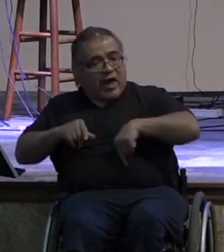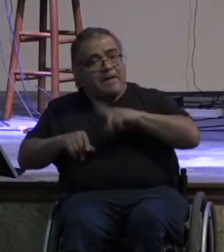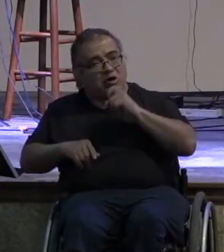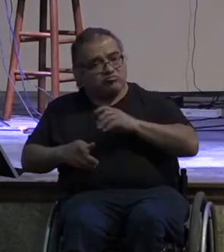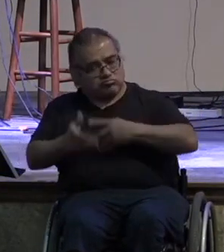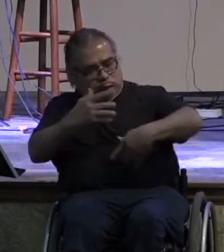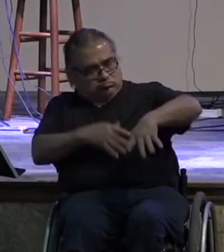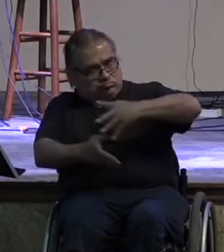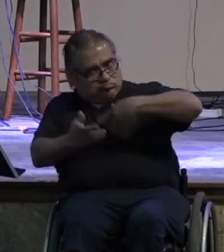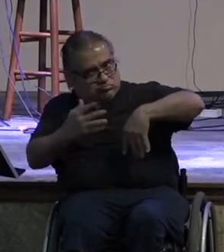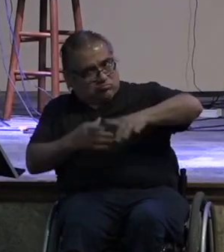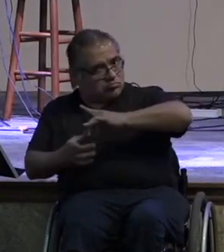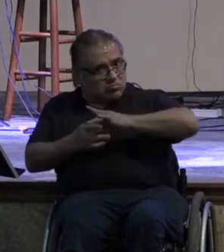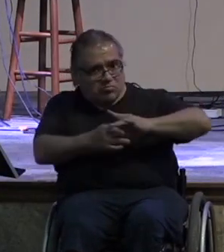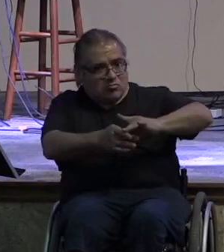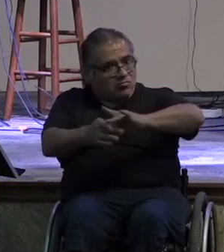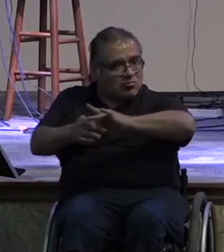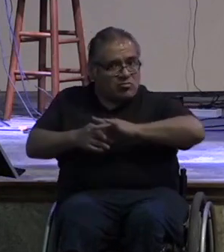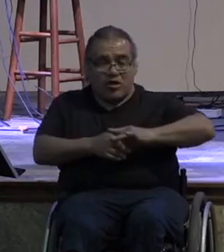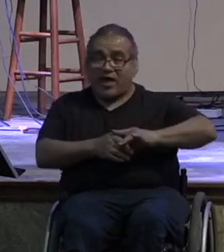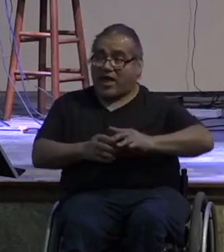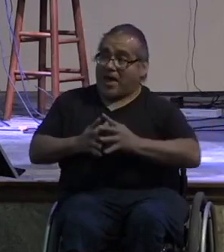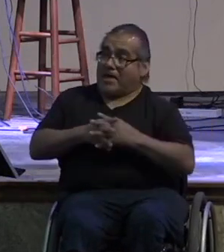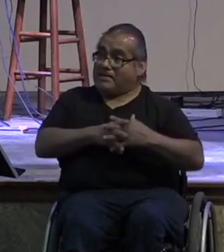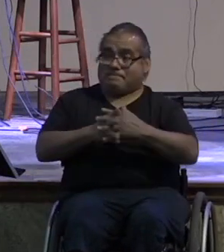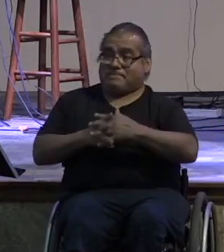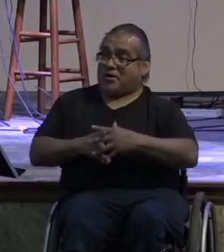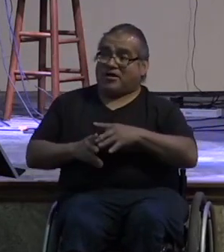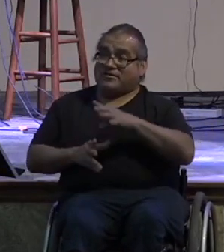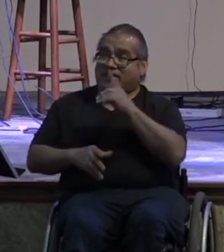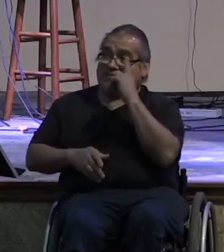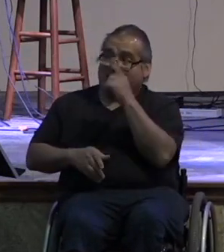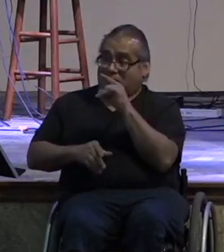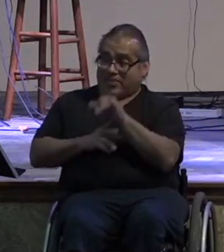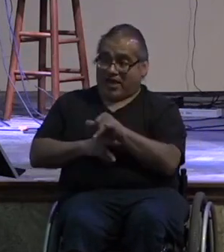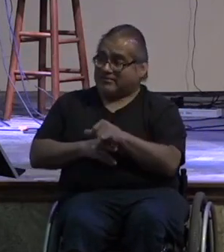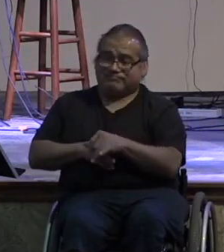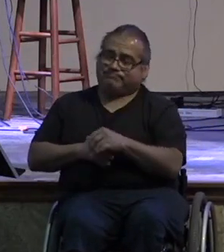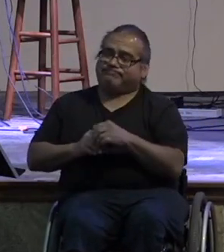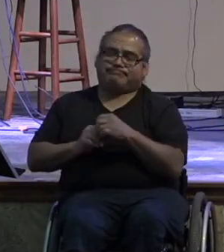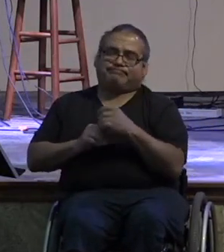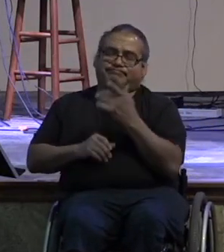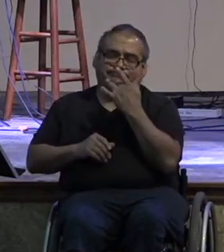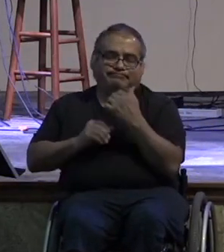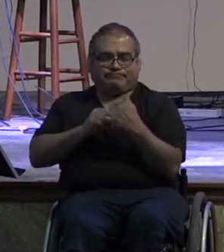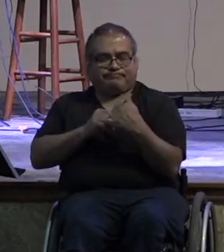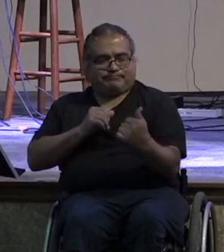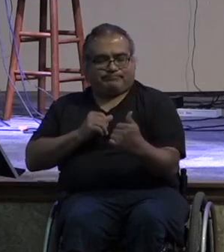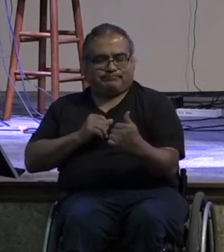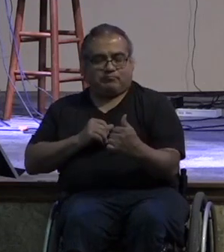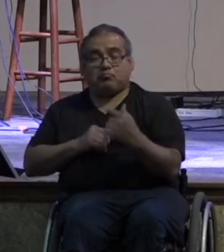but we don't talk about that as americans we don't talk about that as westerners right we forget how interconnected we are but we really do